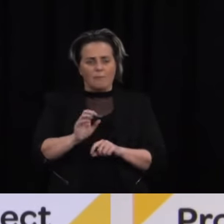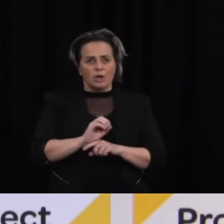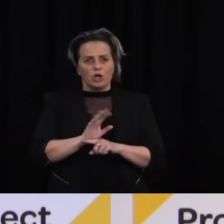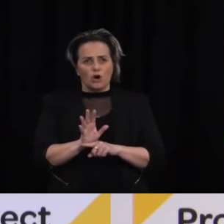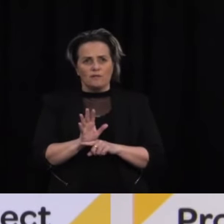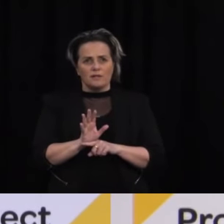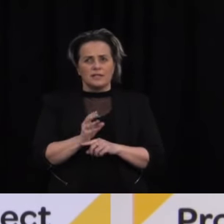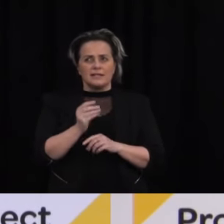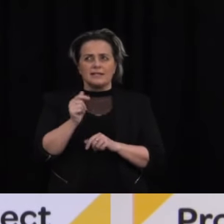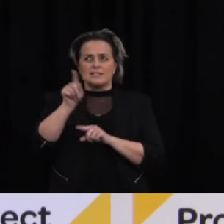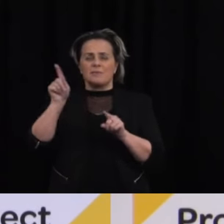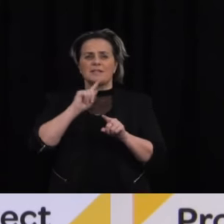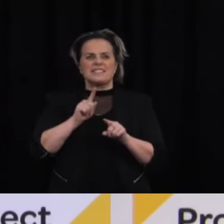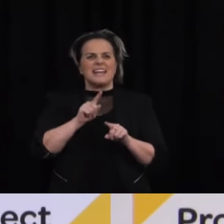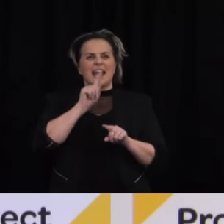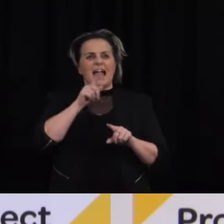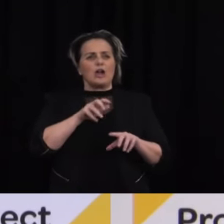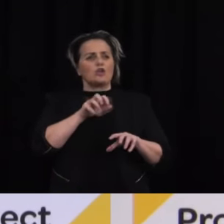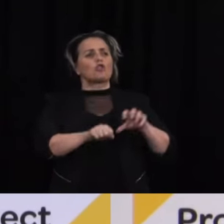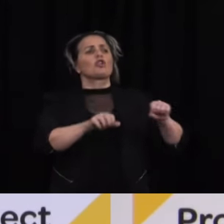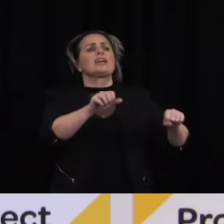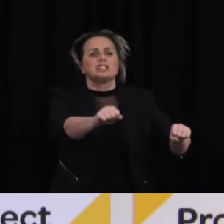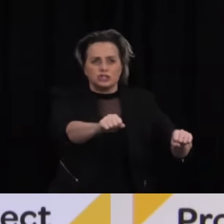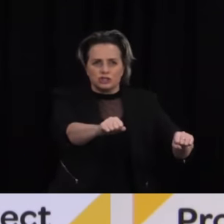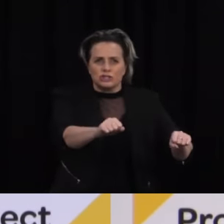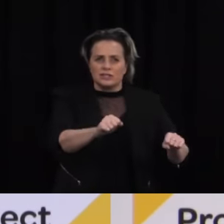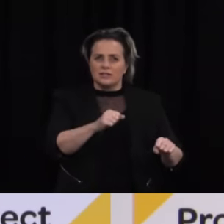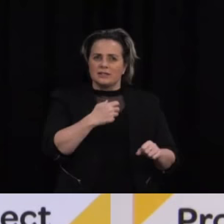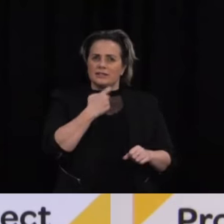hard to reach by traditional contact tracing methods